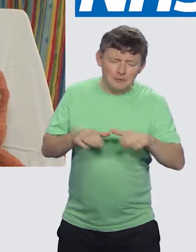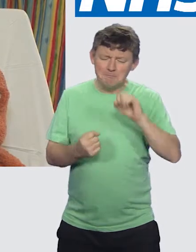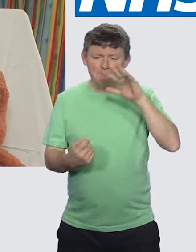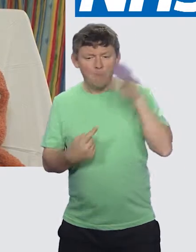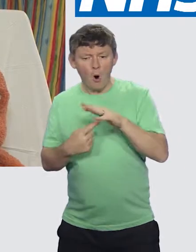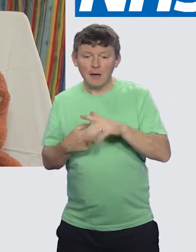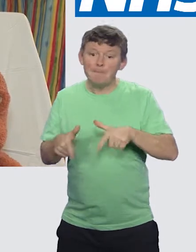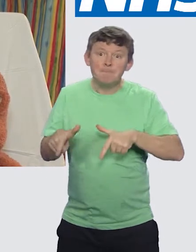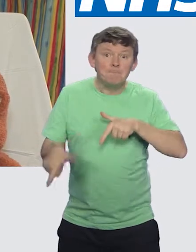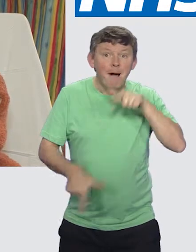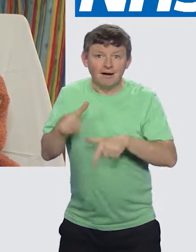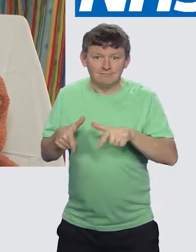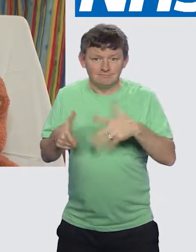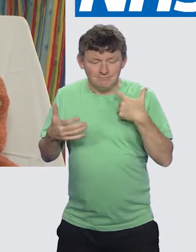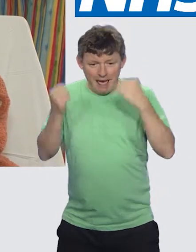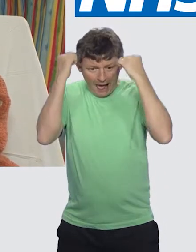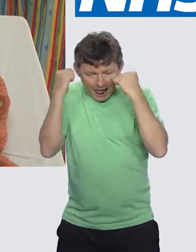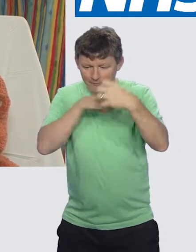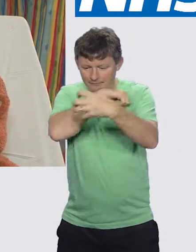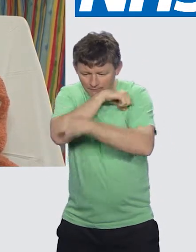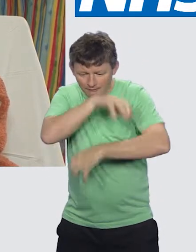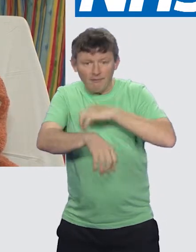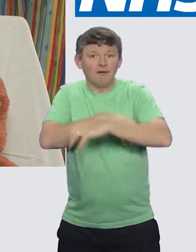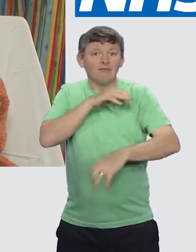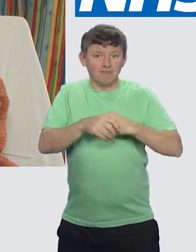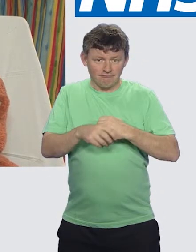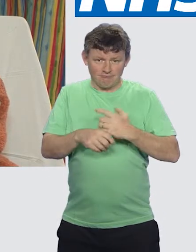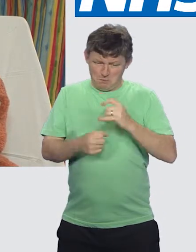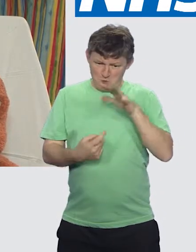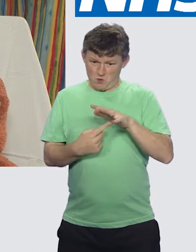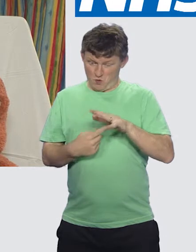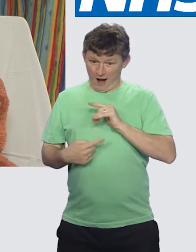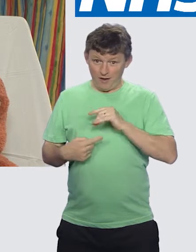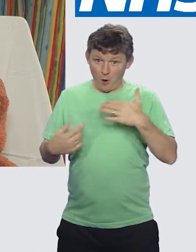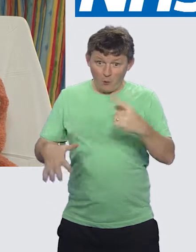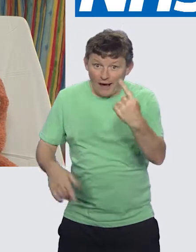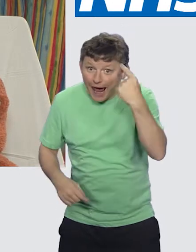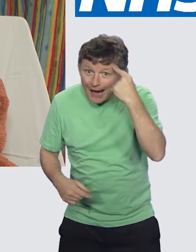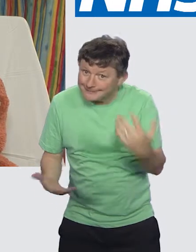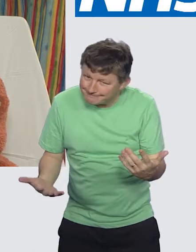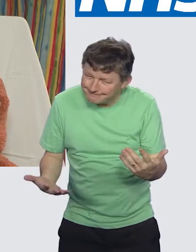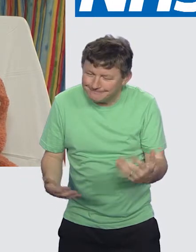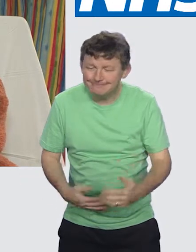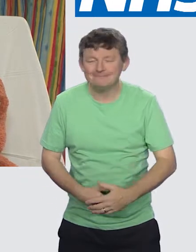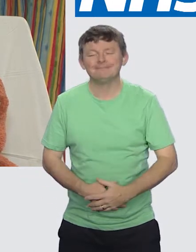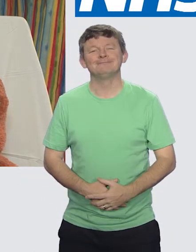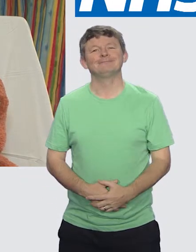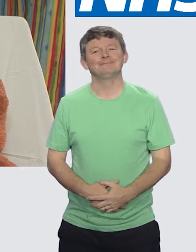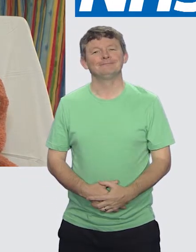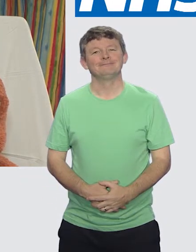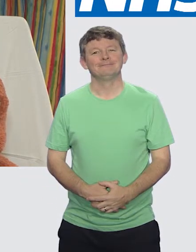to say to children is that we should wear our cycle helmets and protective equipment because they're really important